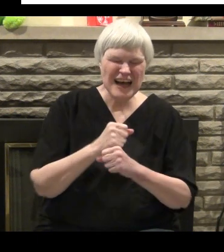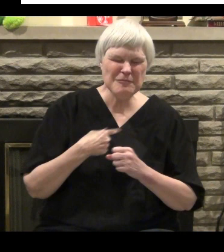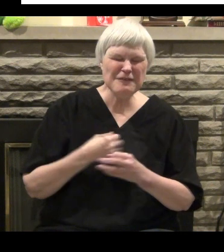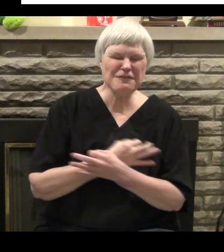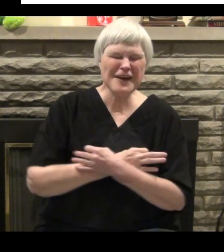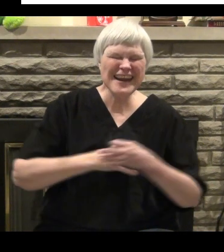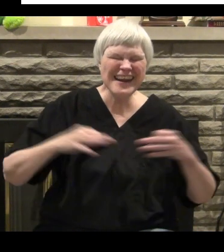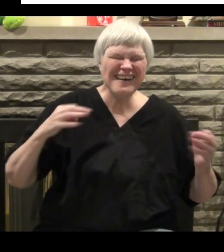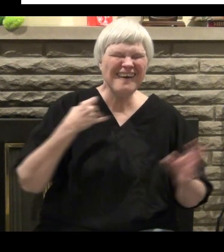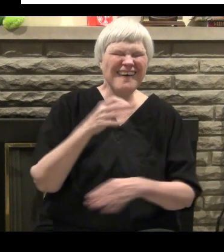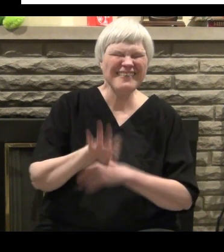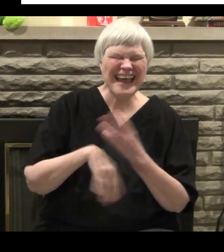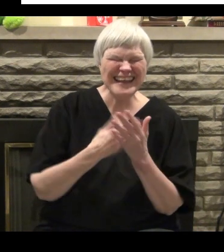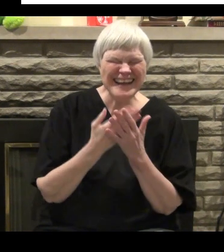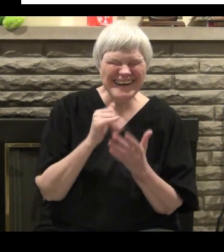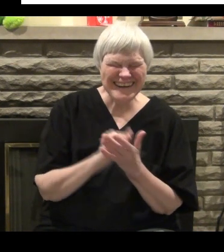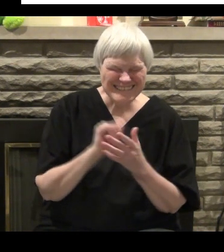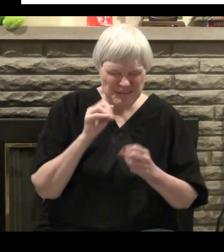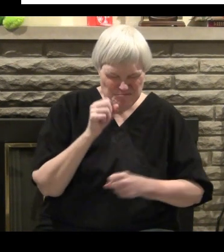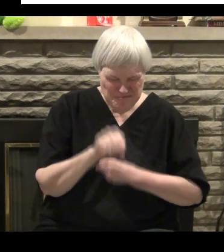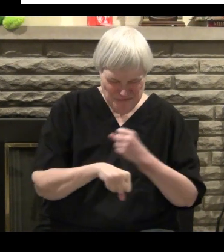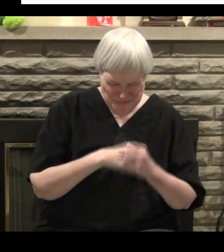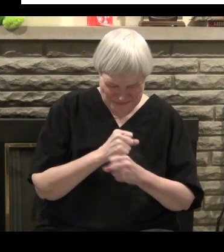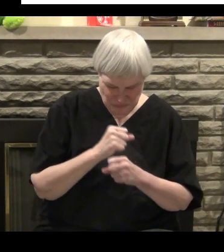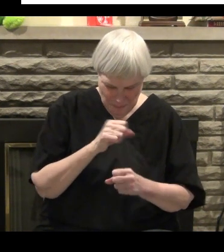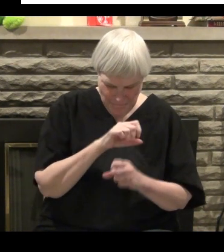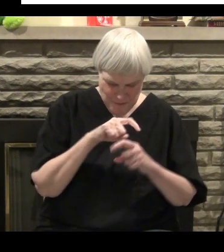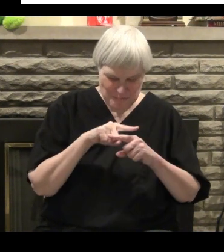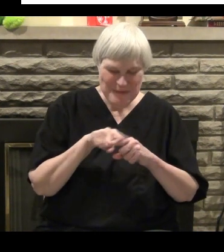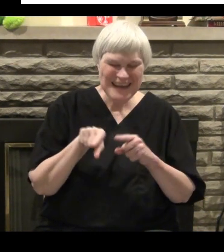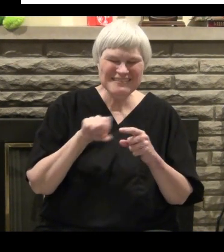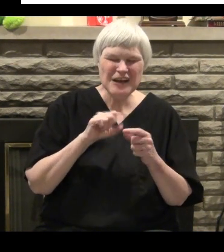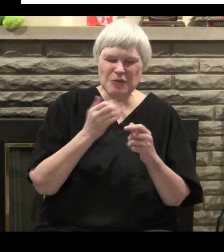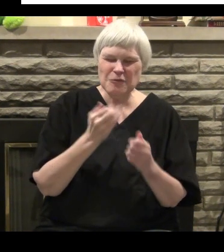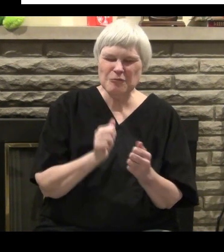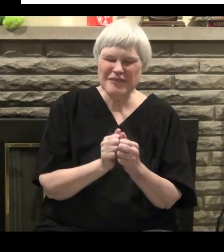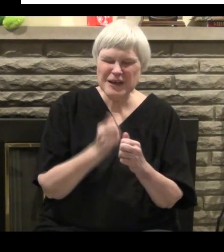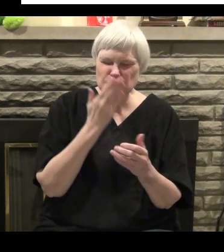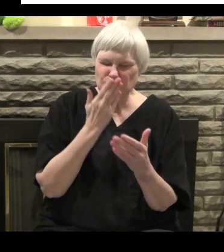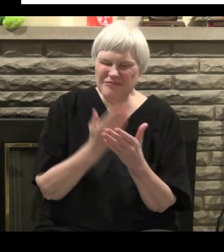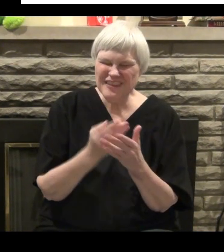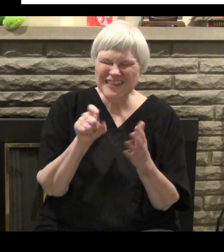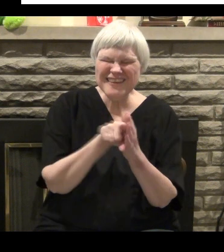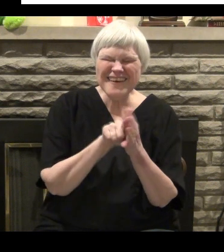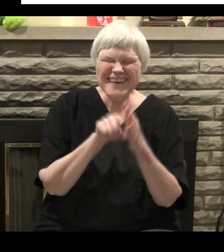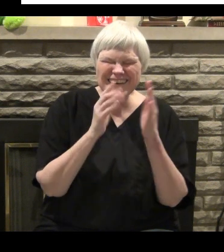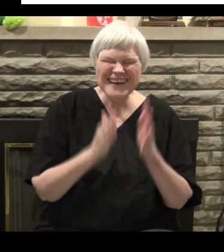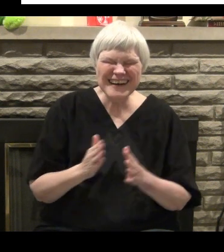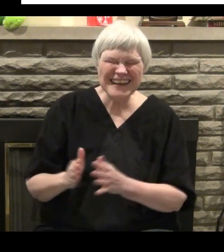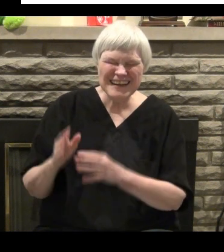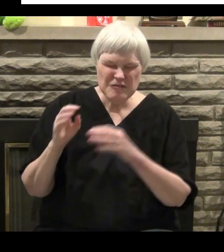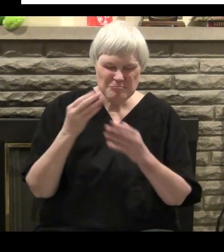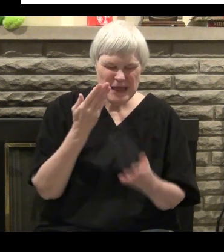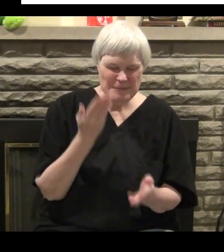they got to carry me through the rest of the time there. So I think with a good attorney, they could have got